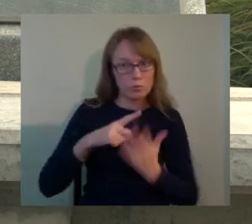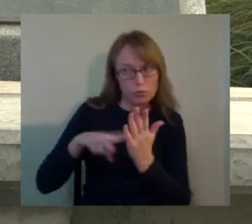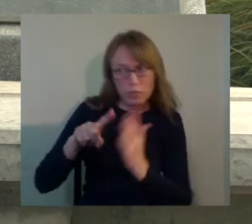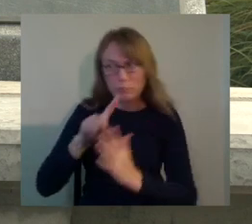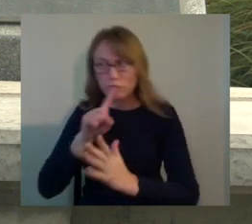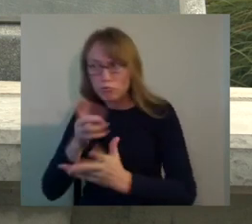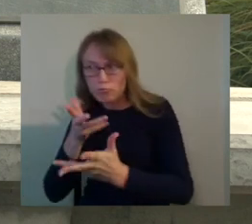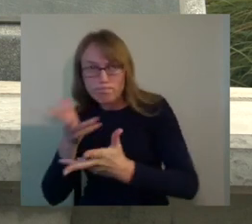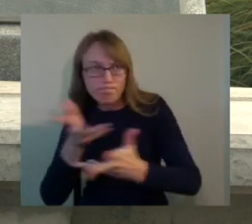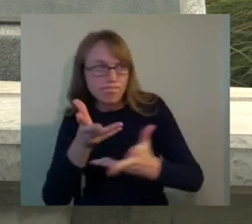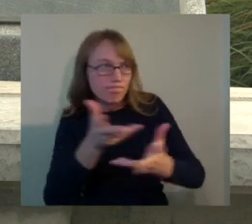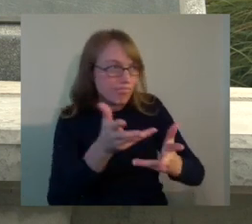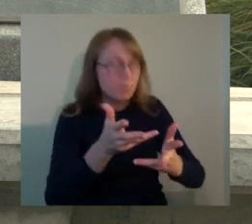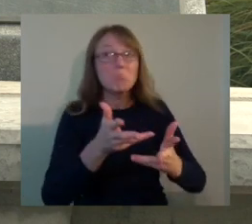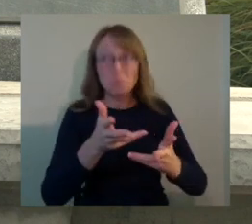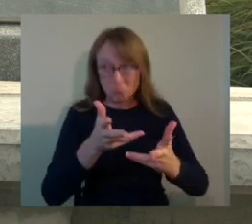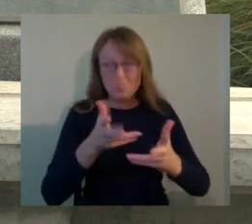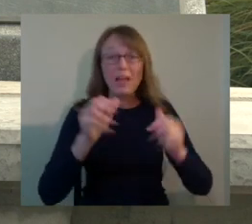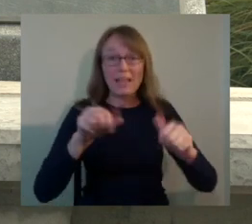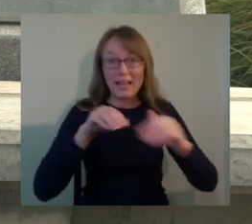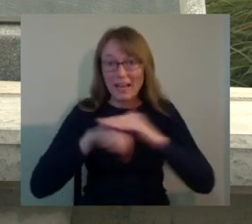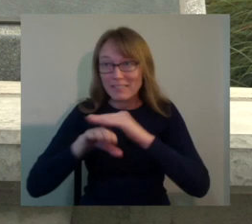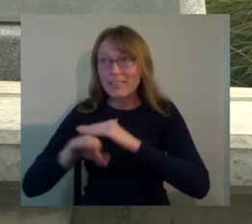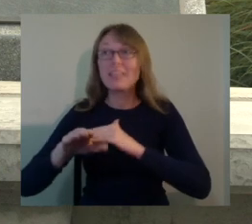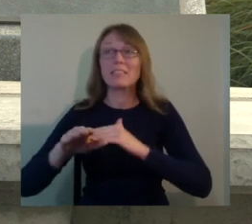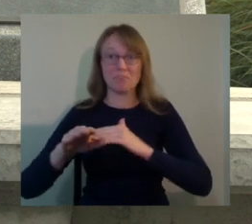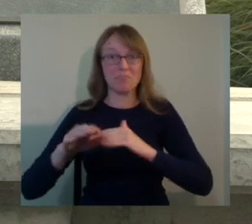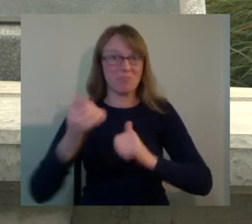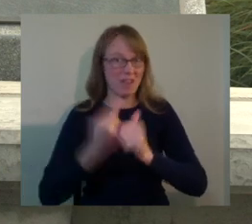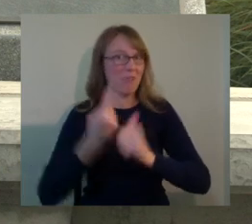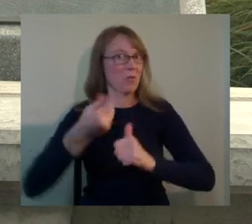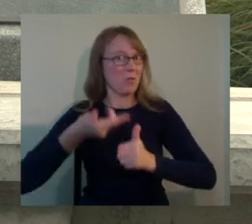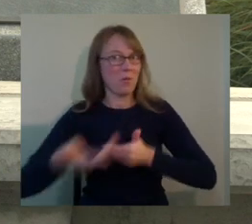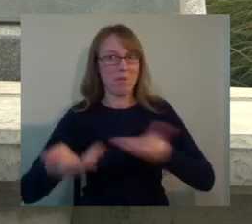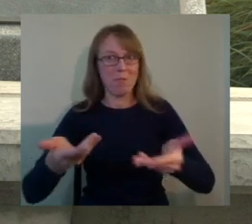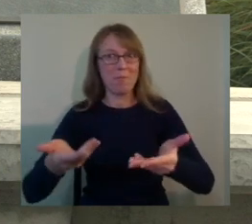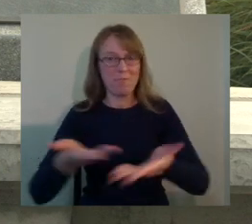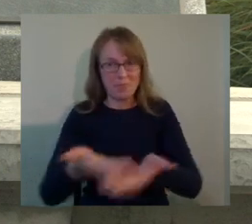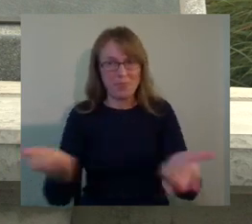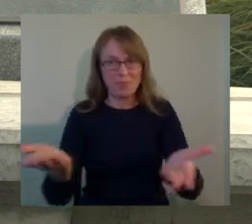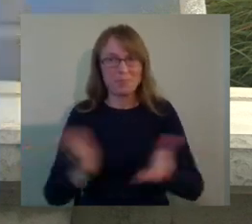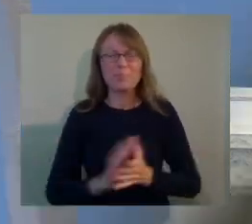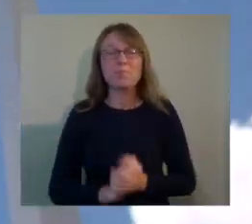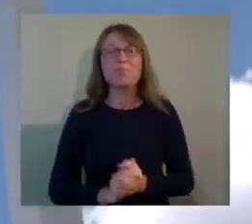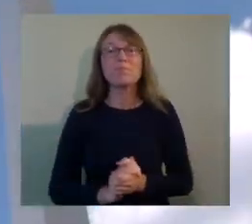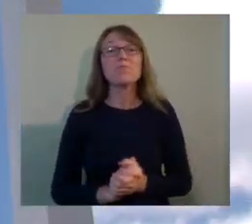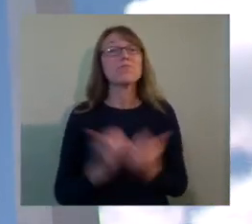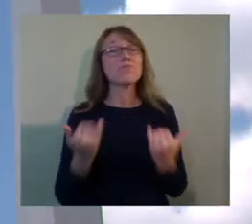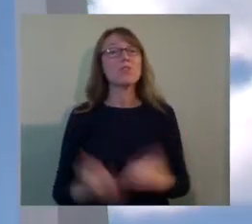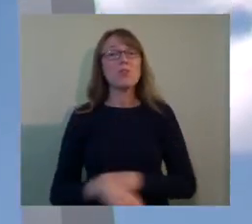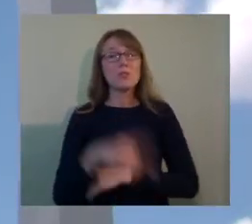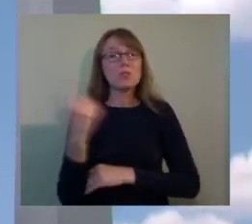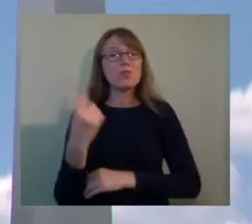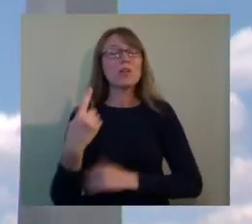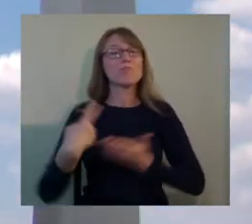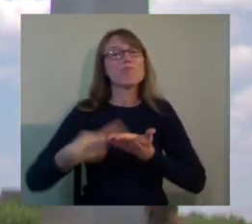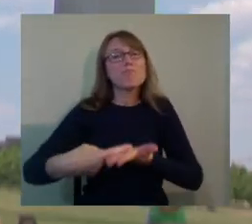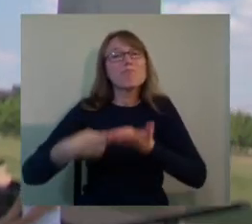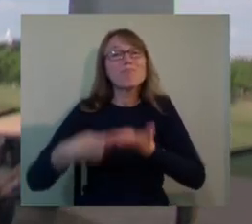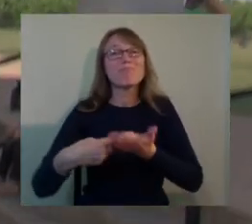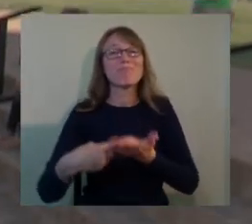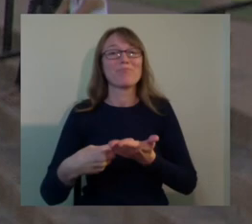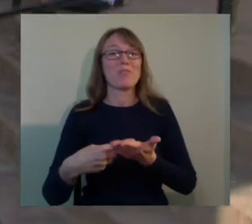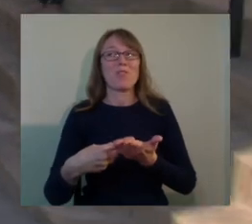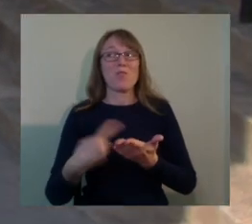this circumstance, I'm talking today a little bit about the work that we did in the Arch Museum, the great